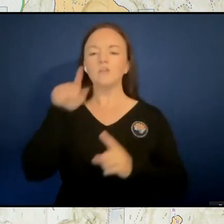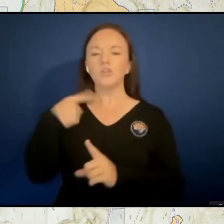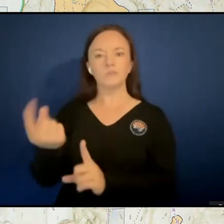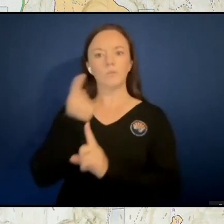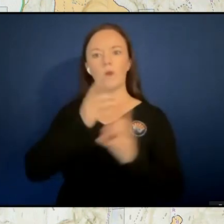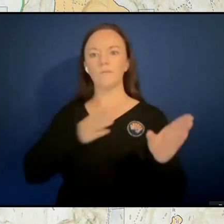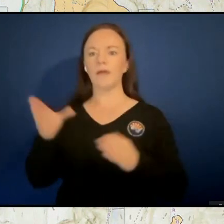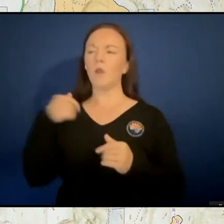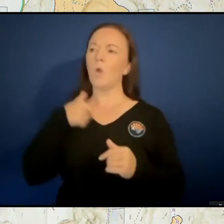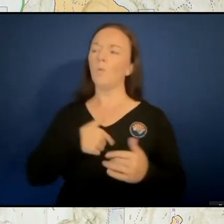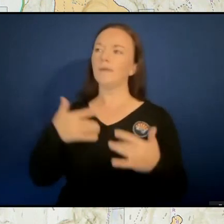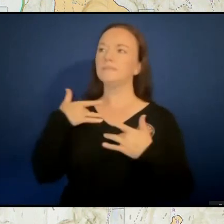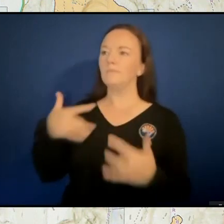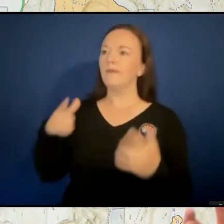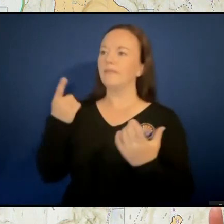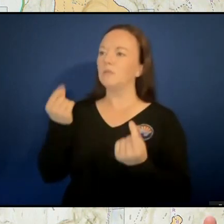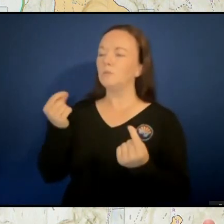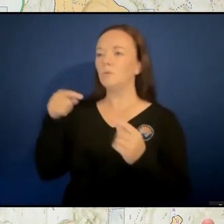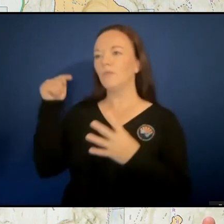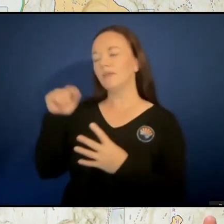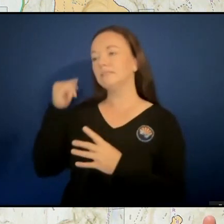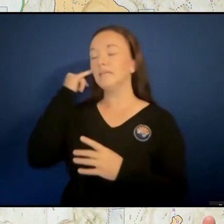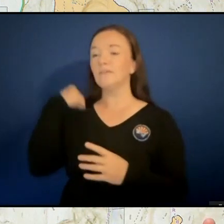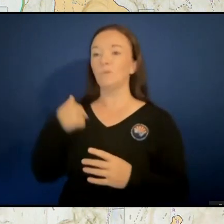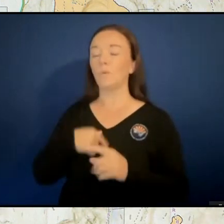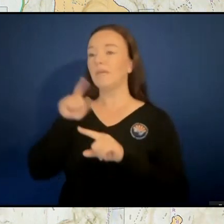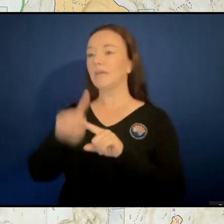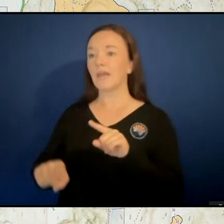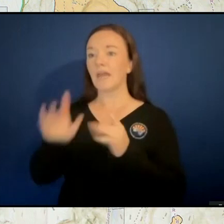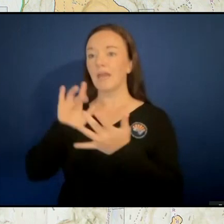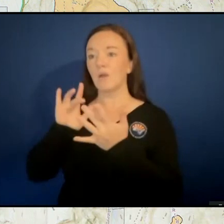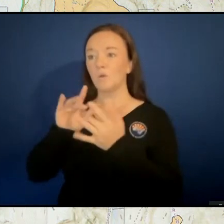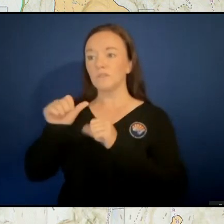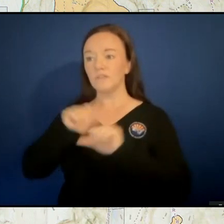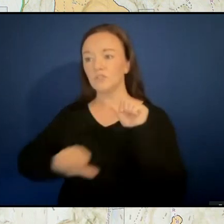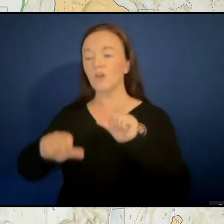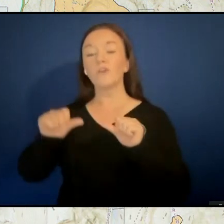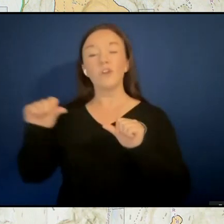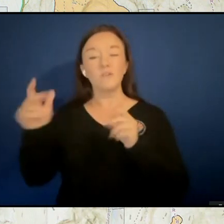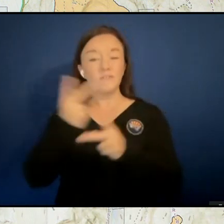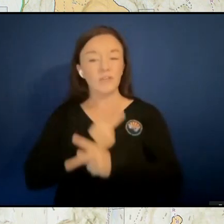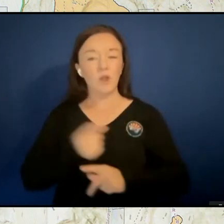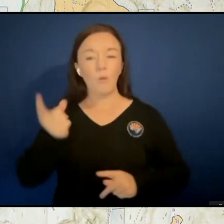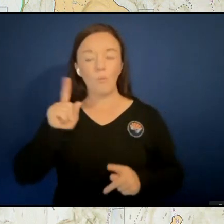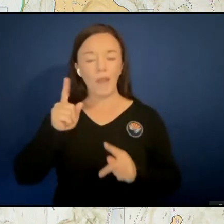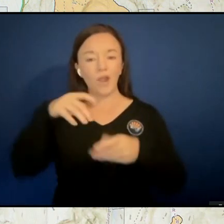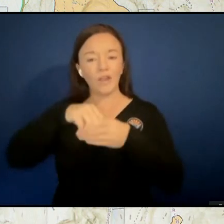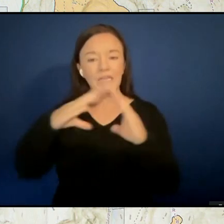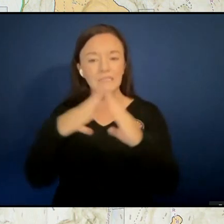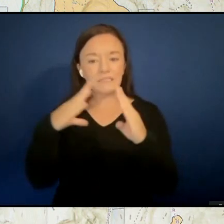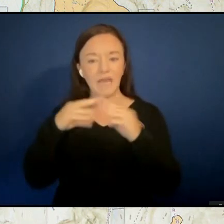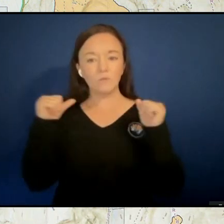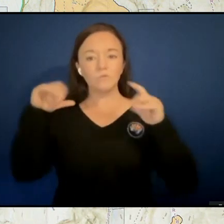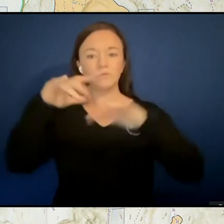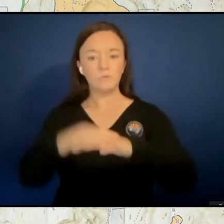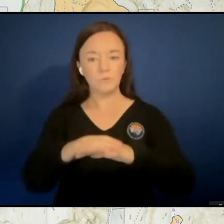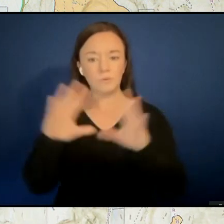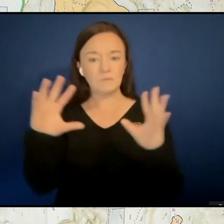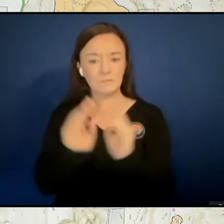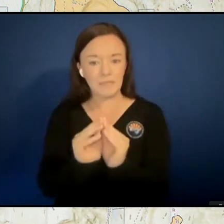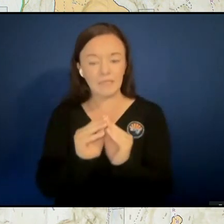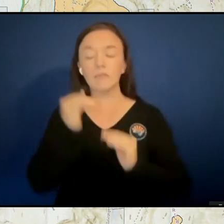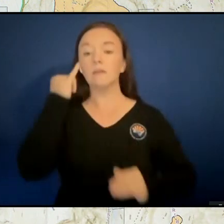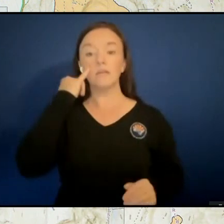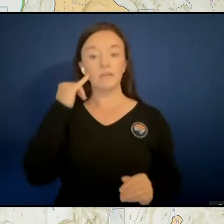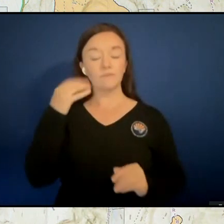we normally do. If we can't get ahold of each other, this is going to be our rally point in town. Or if you're outside of the, the Moorah Valley area and there's